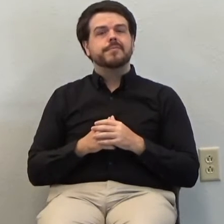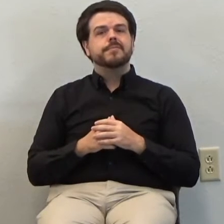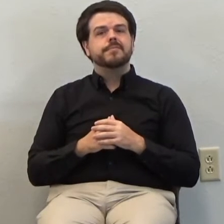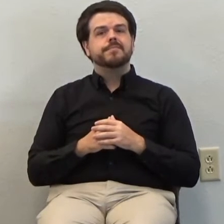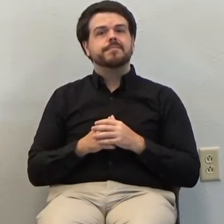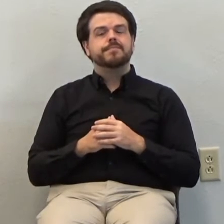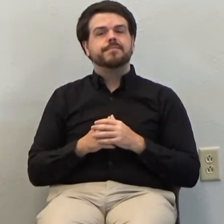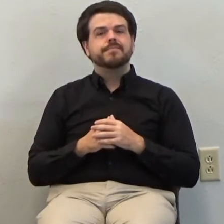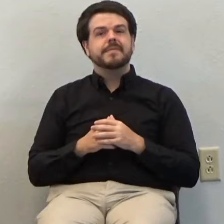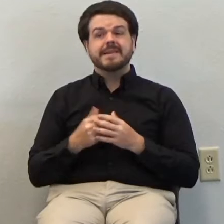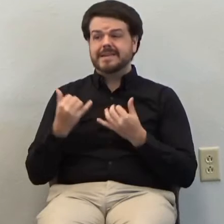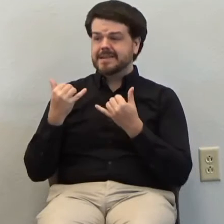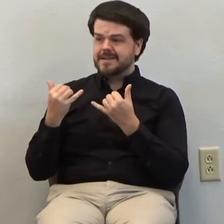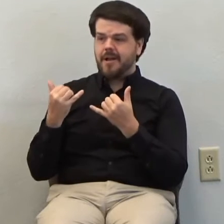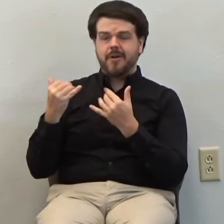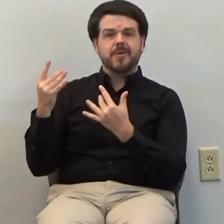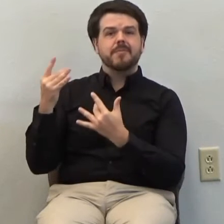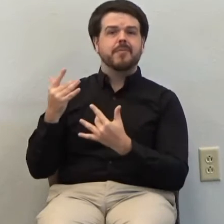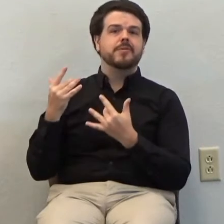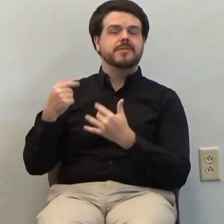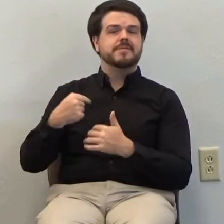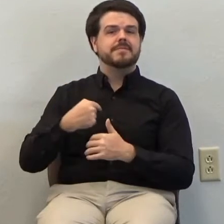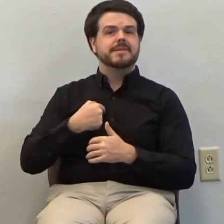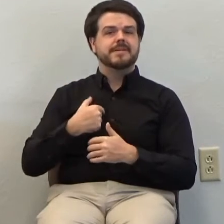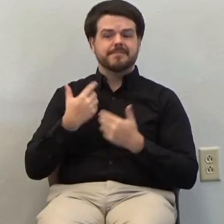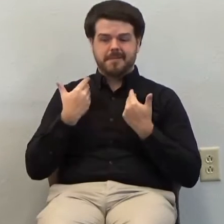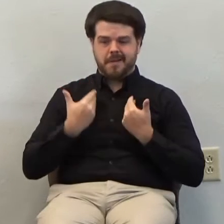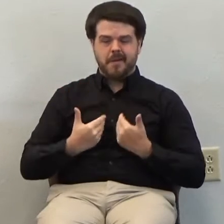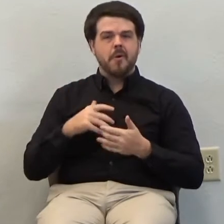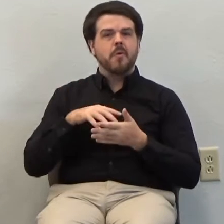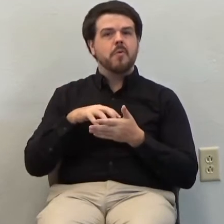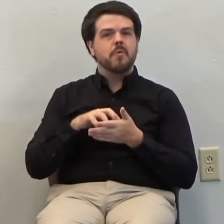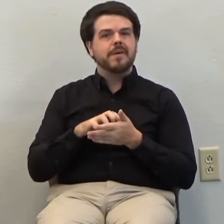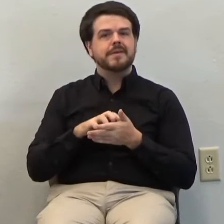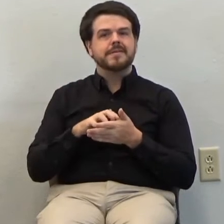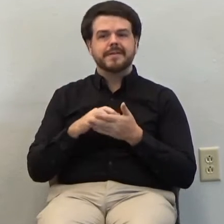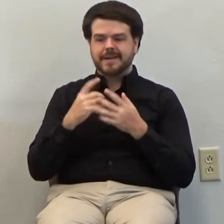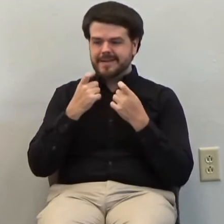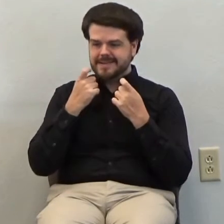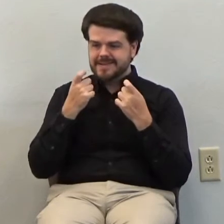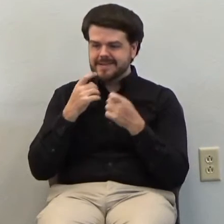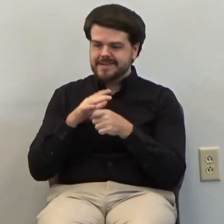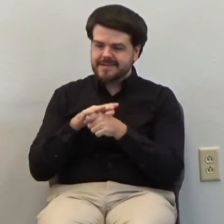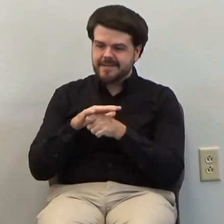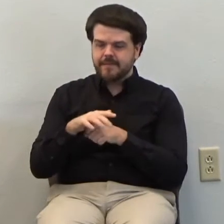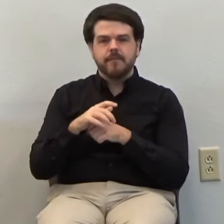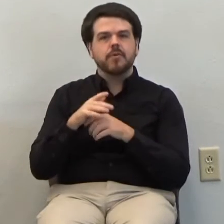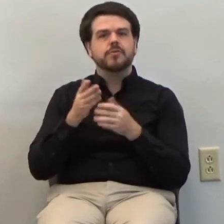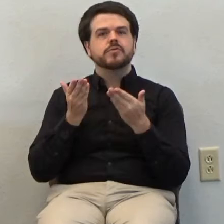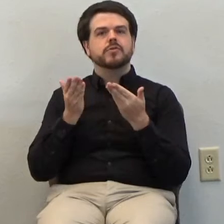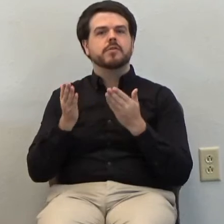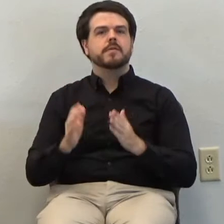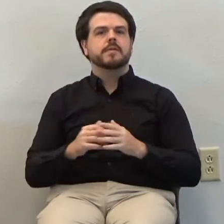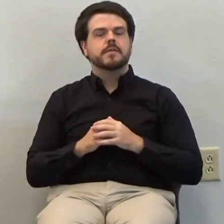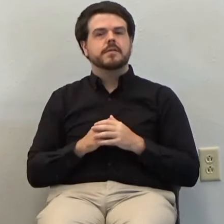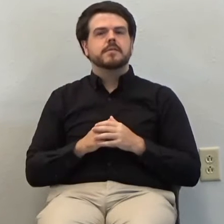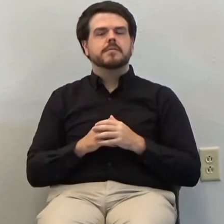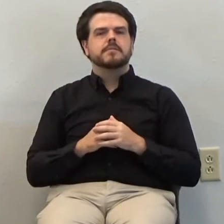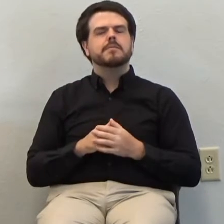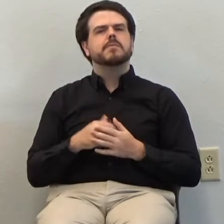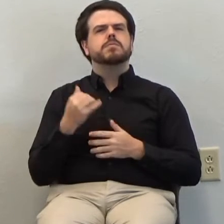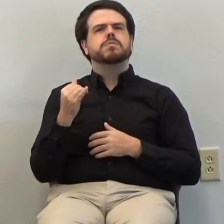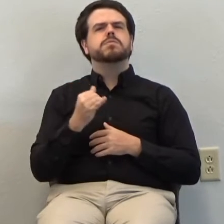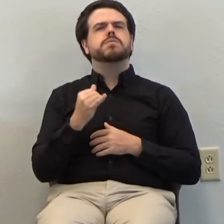feel kindly with me. your weak, sinful servant. Oh, my friends, that really is